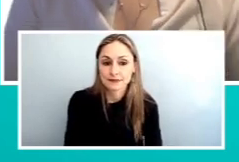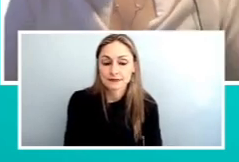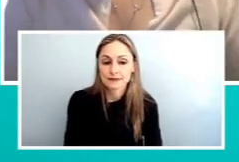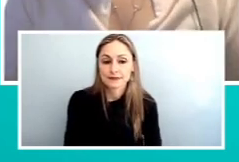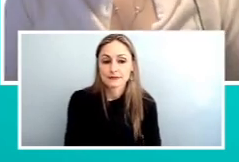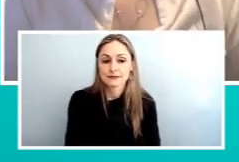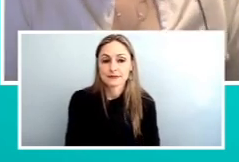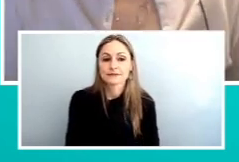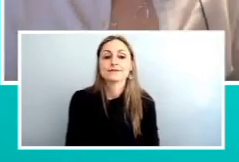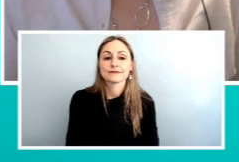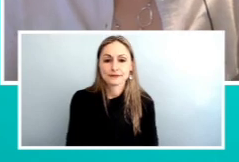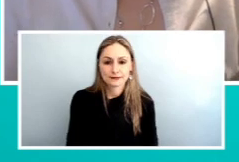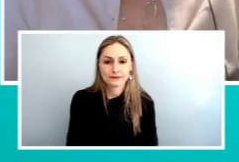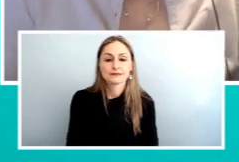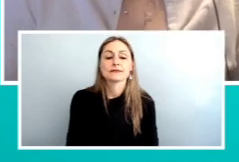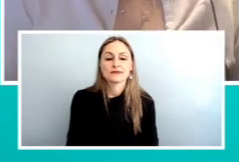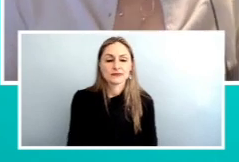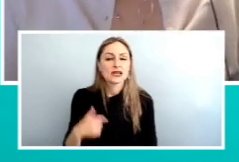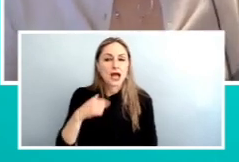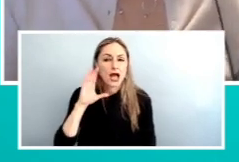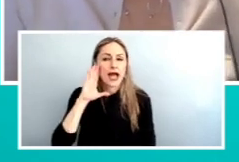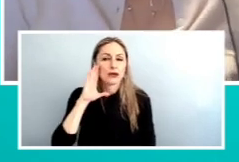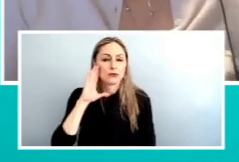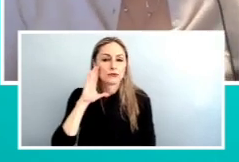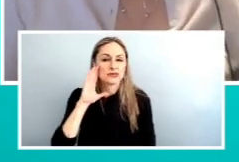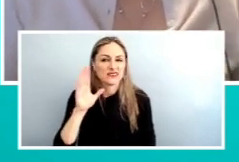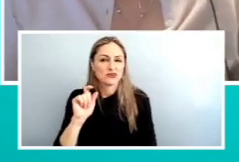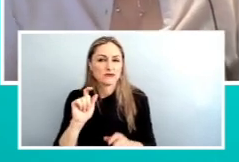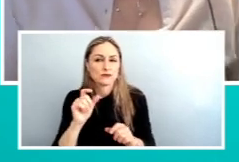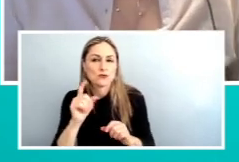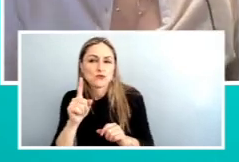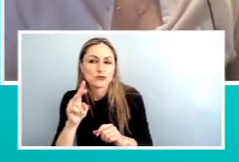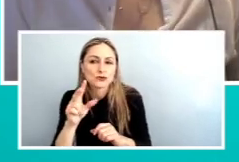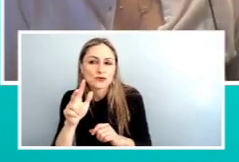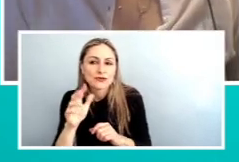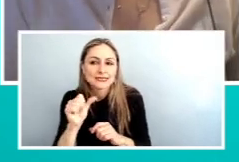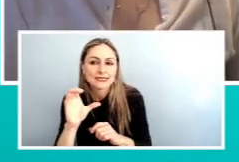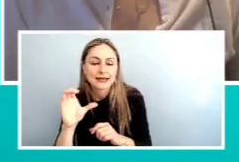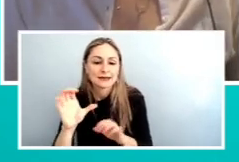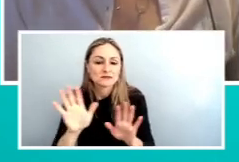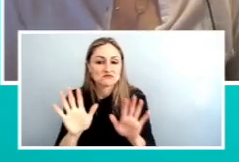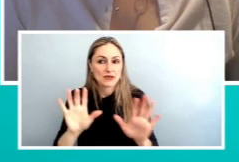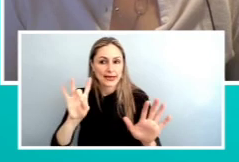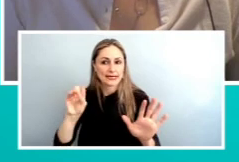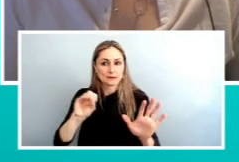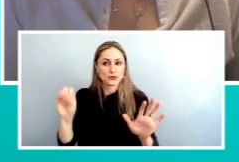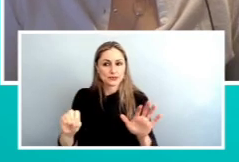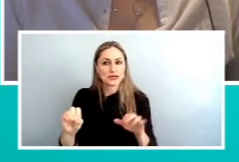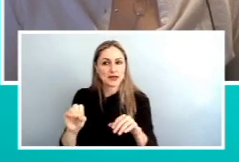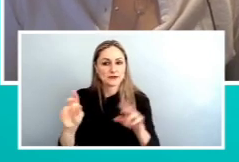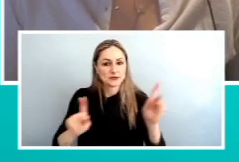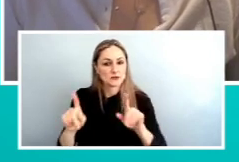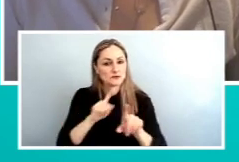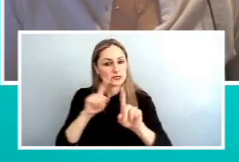Excellent. So, I'll give you a couple more seconds to answer. We have about almost 80% of the people who are responding to